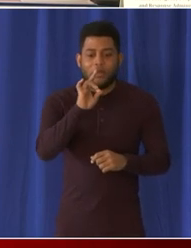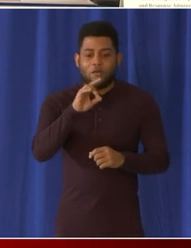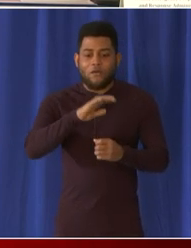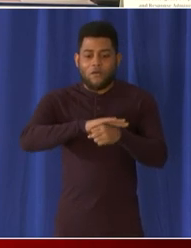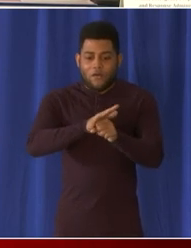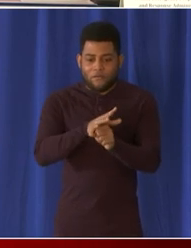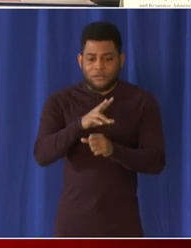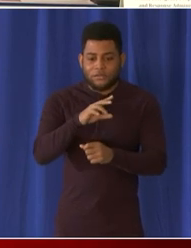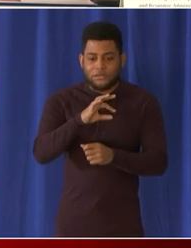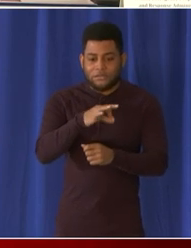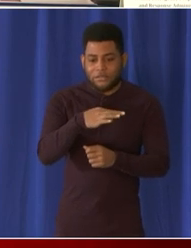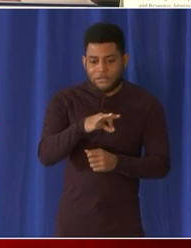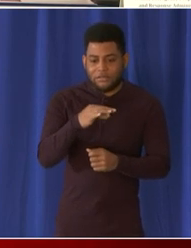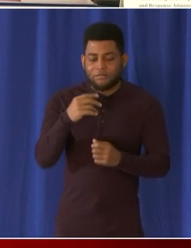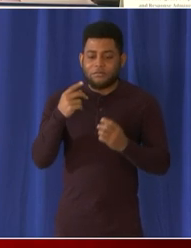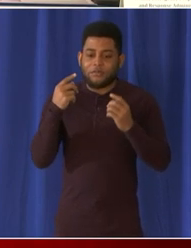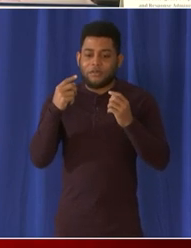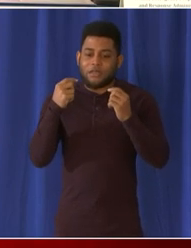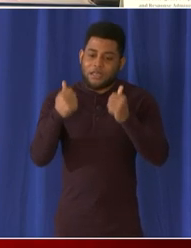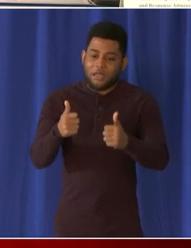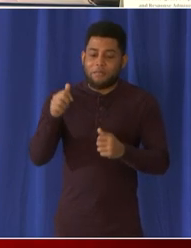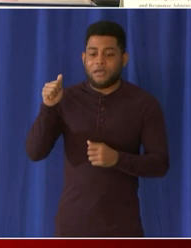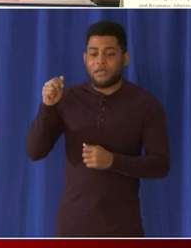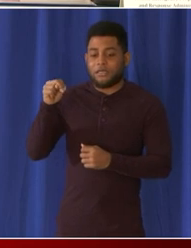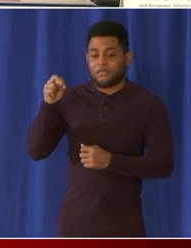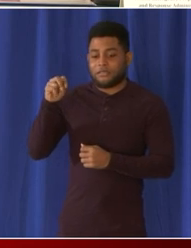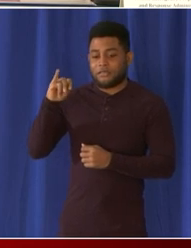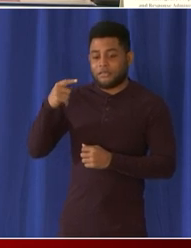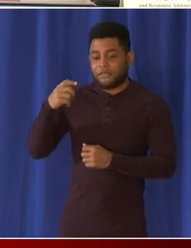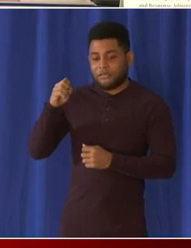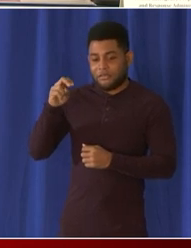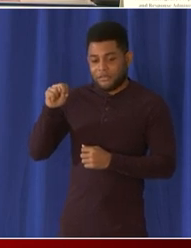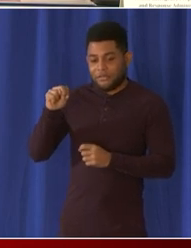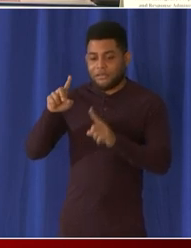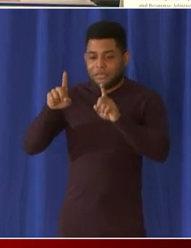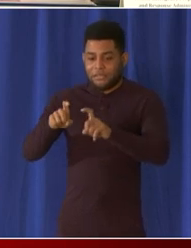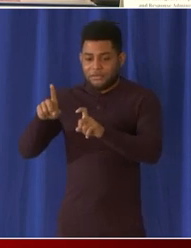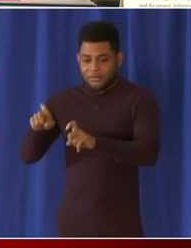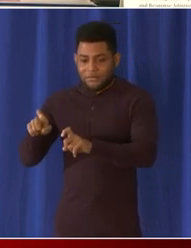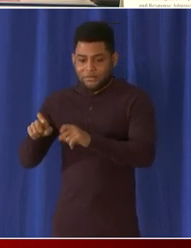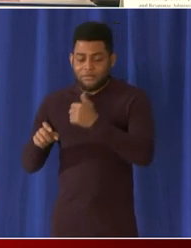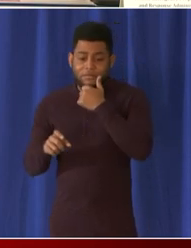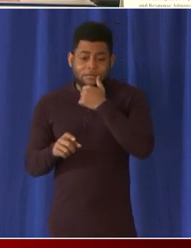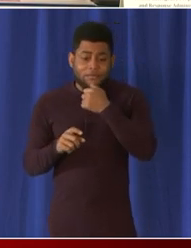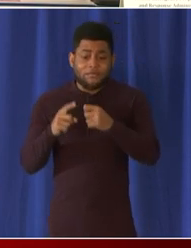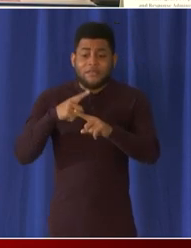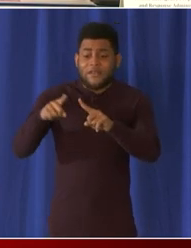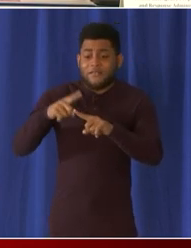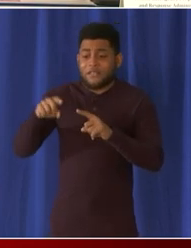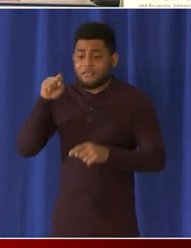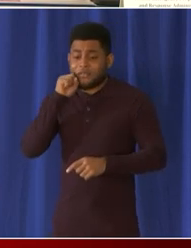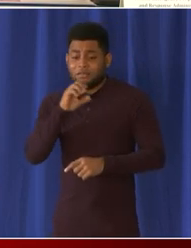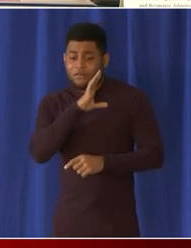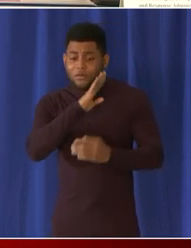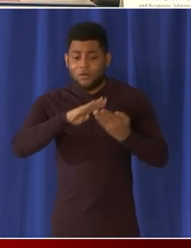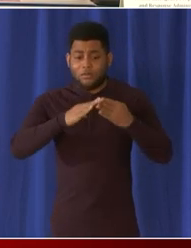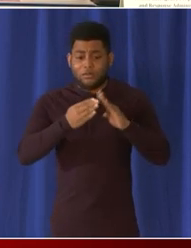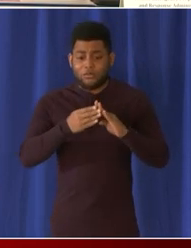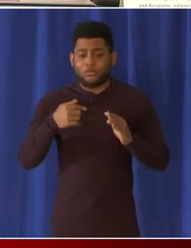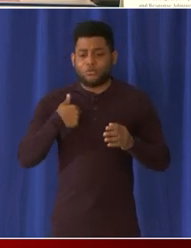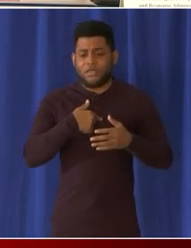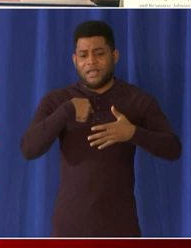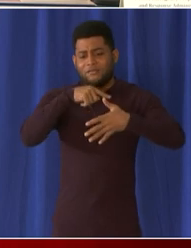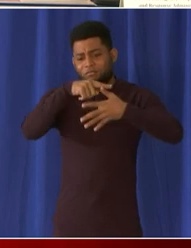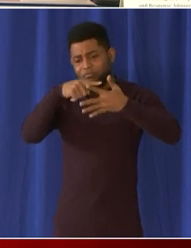antigen tests at six senior wellness centers located throughout the community and these are open for individuals that are 65 and